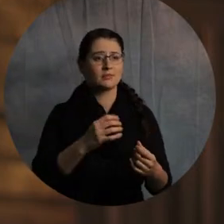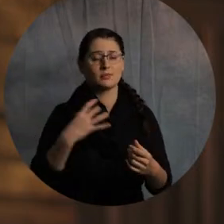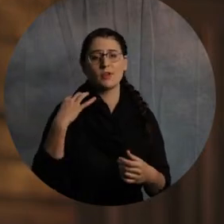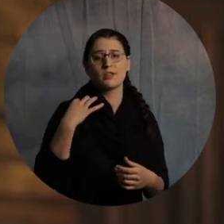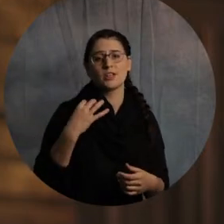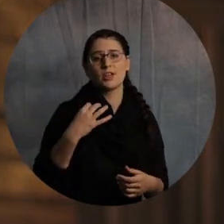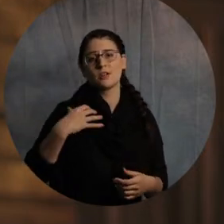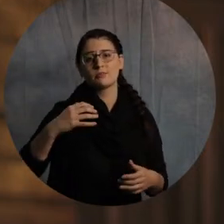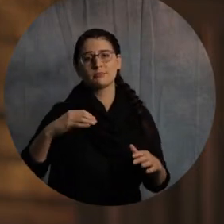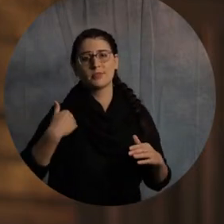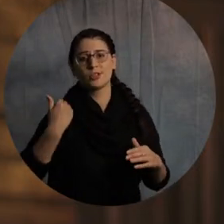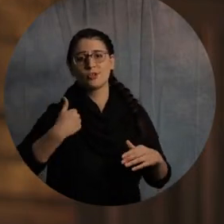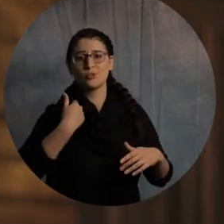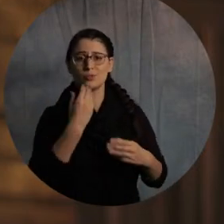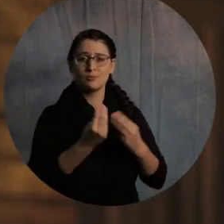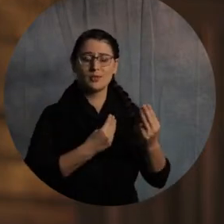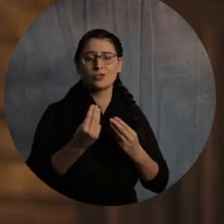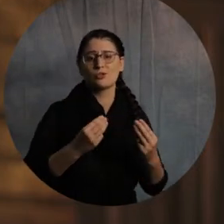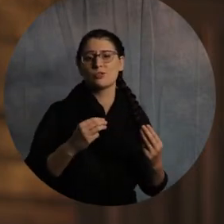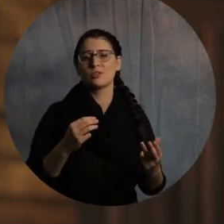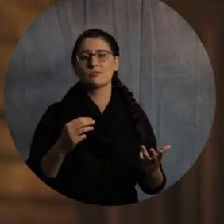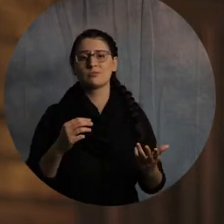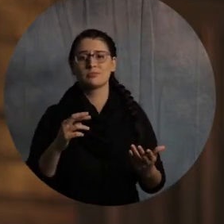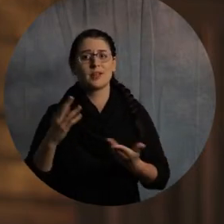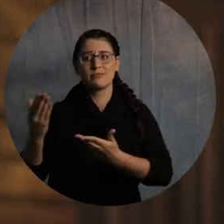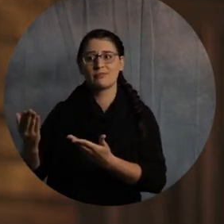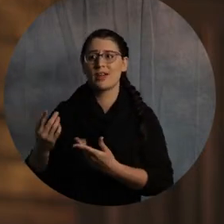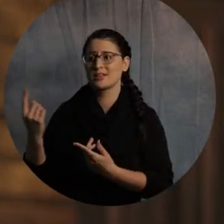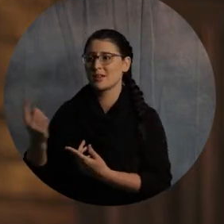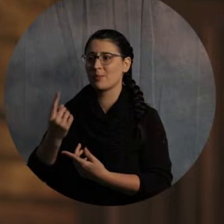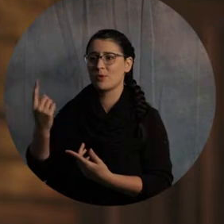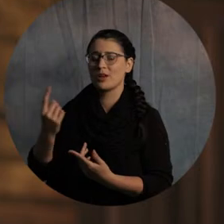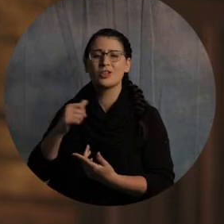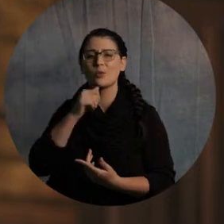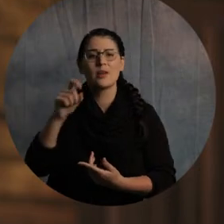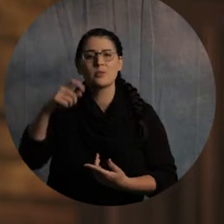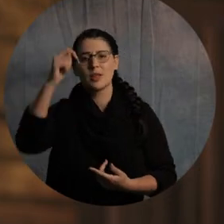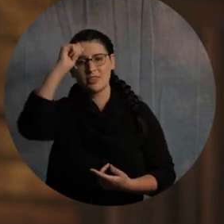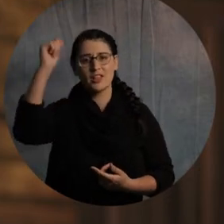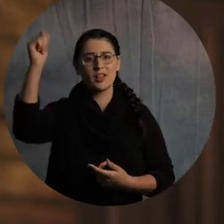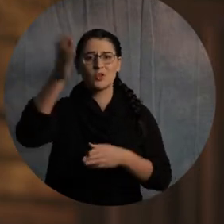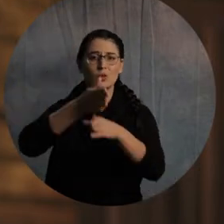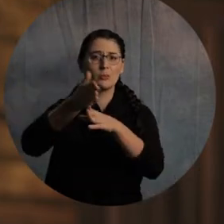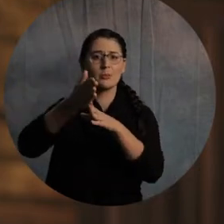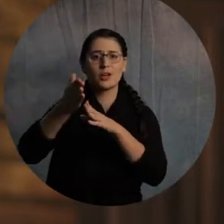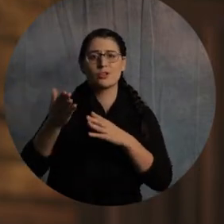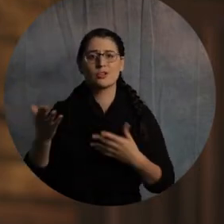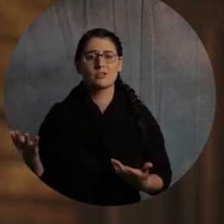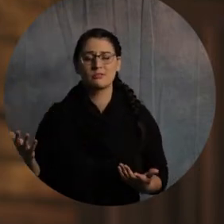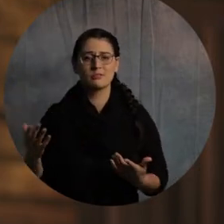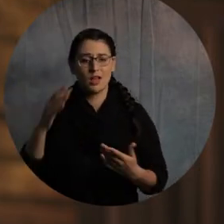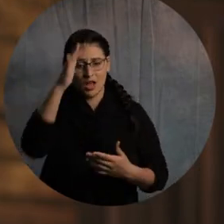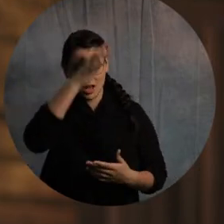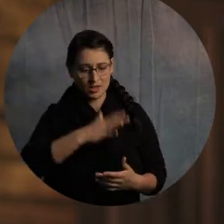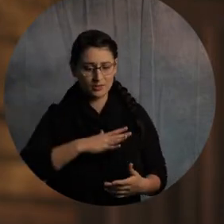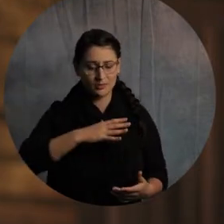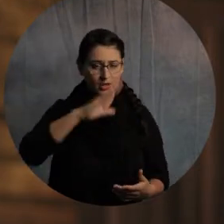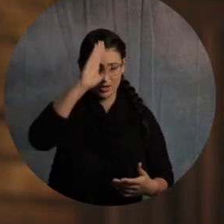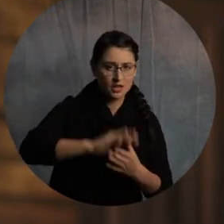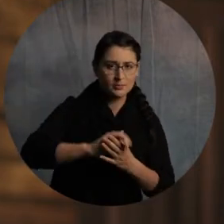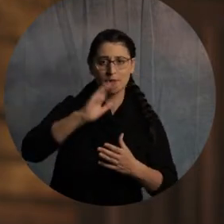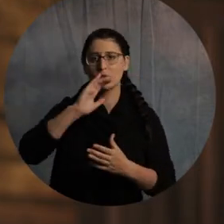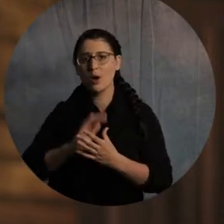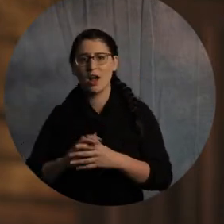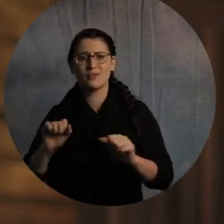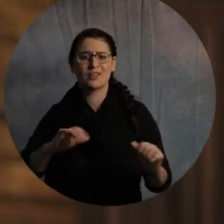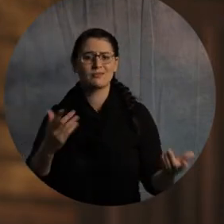ministry. mean, that'd be awesome. Again, you don't have to be a theological major to volunteer in student ministry together. Husband, wife, come up here, hang out. There's